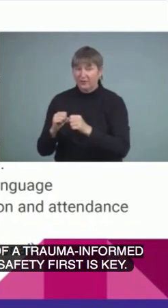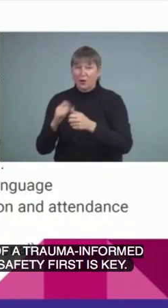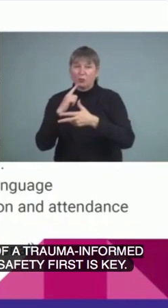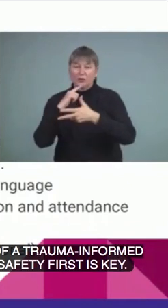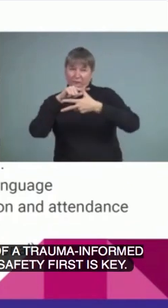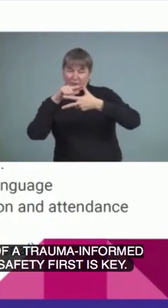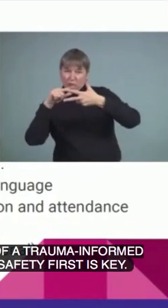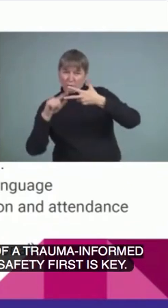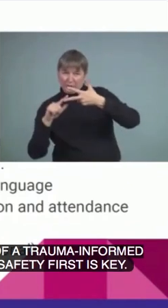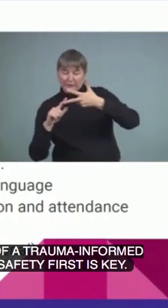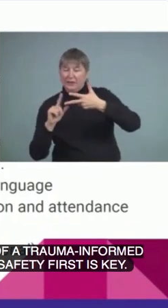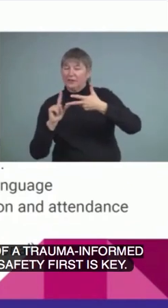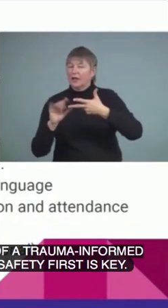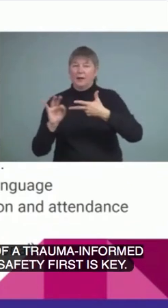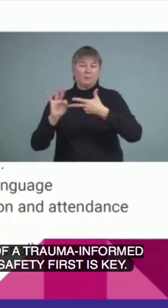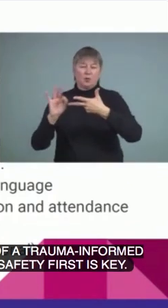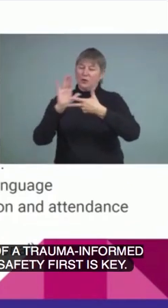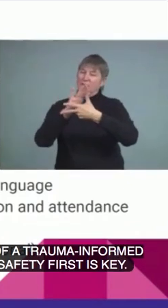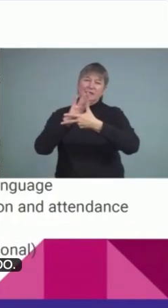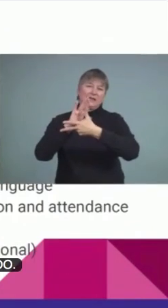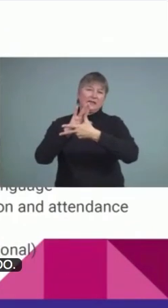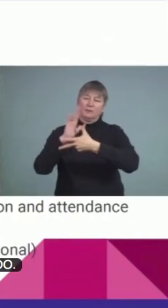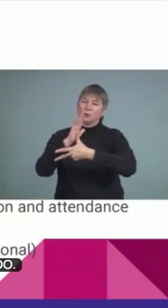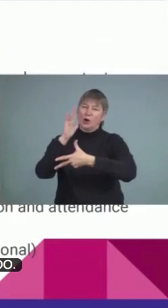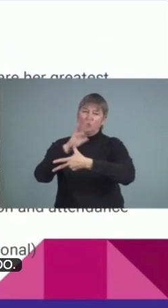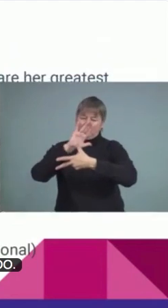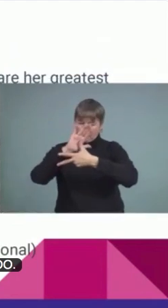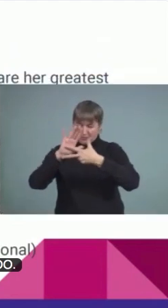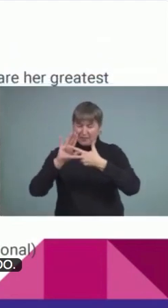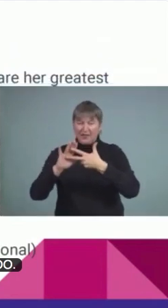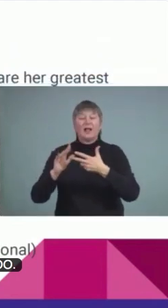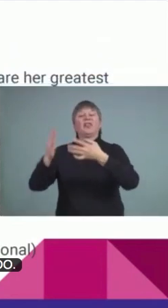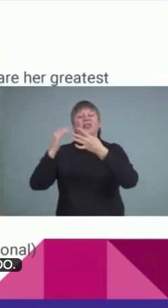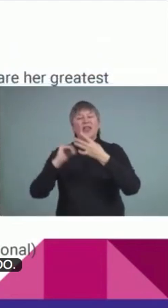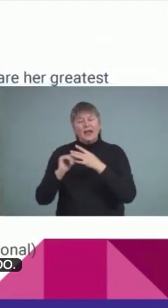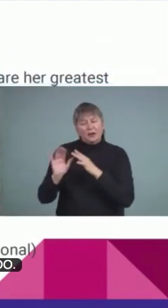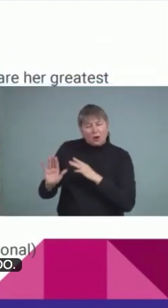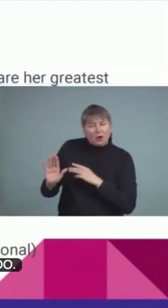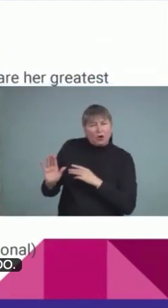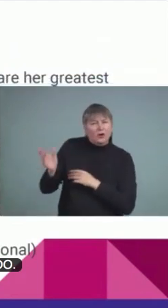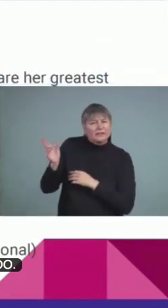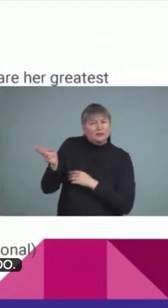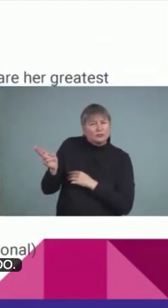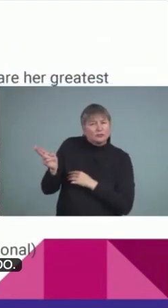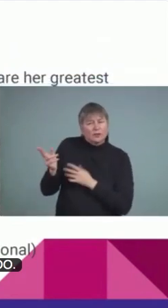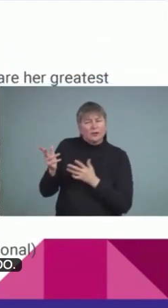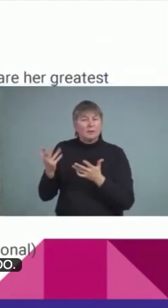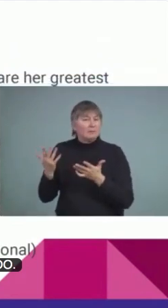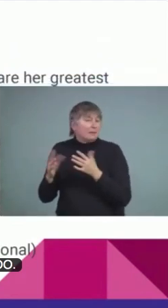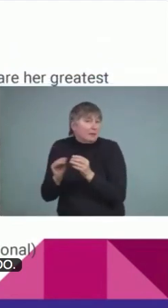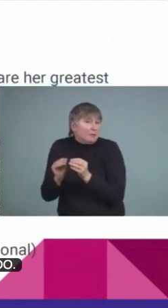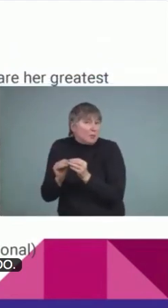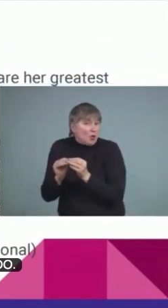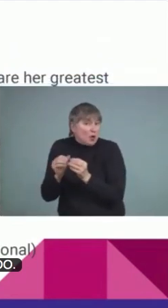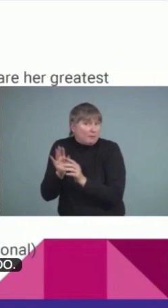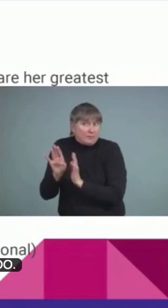do. And then learning about her history because there may be some other pieces that we need to know